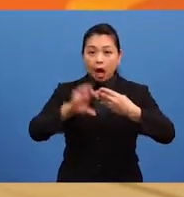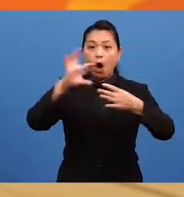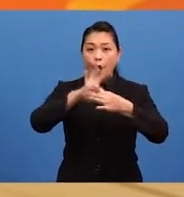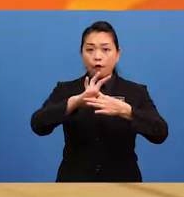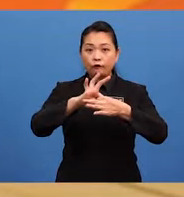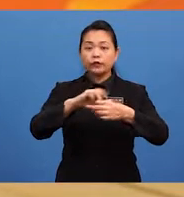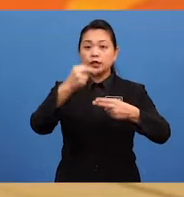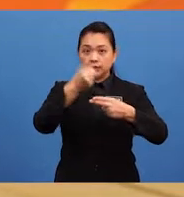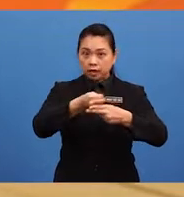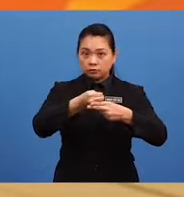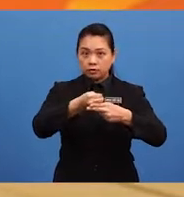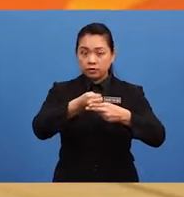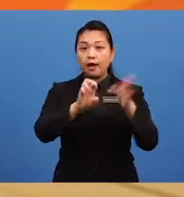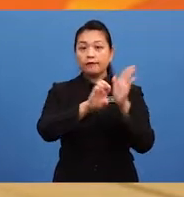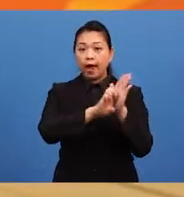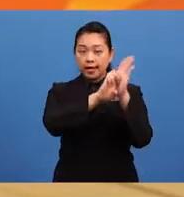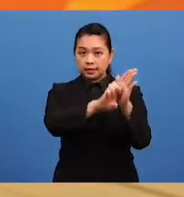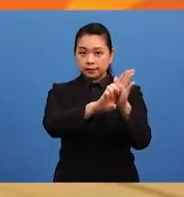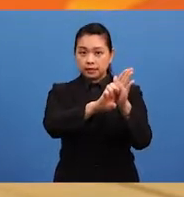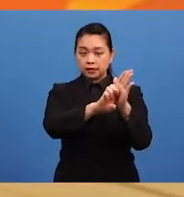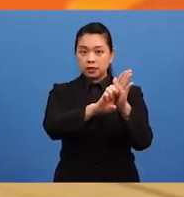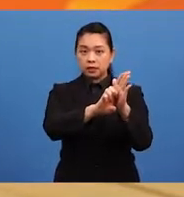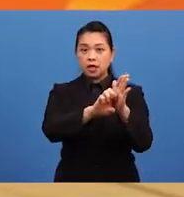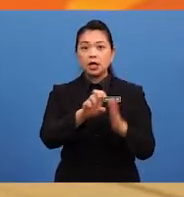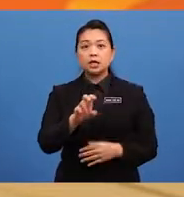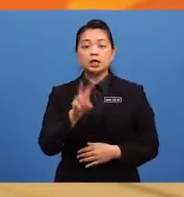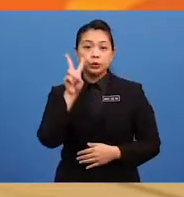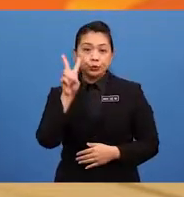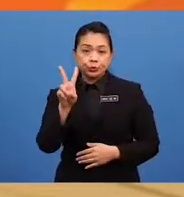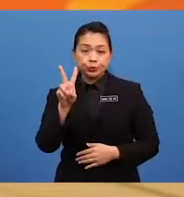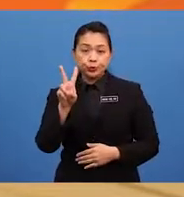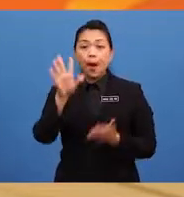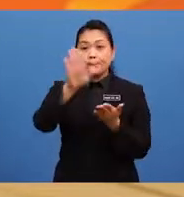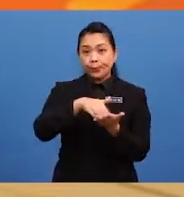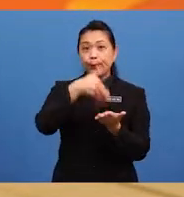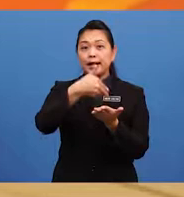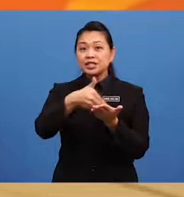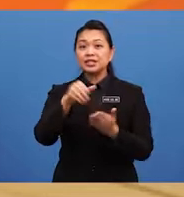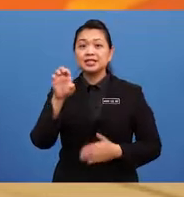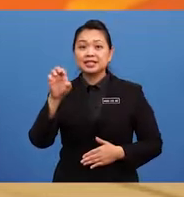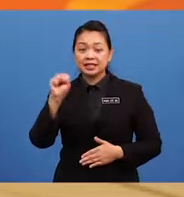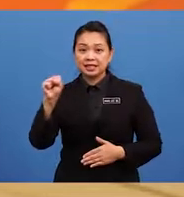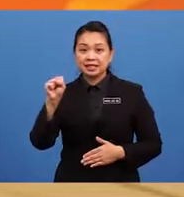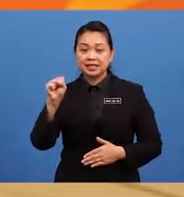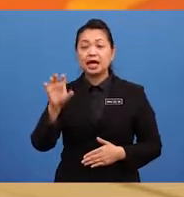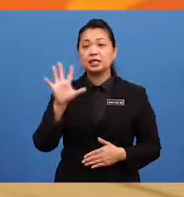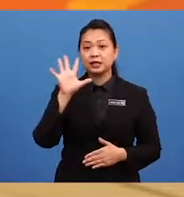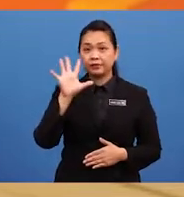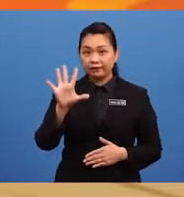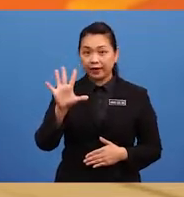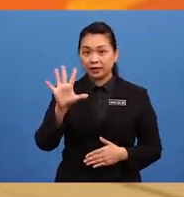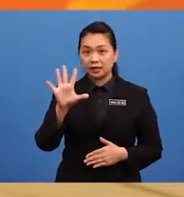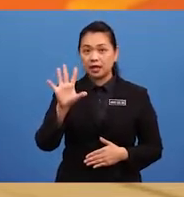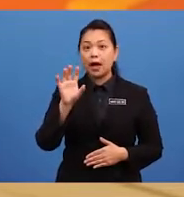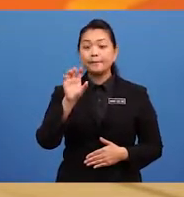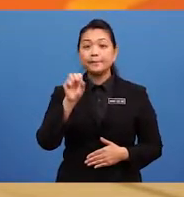For example, two brushes and five school bags. Which brings me